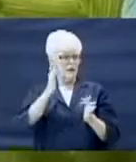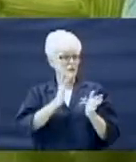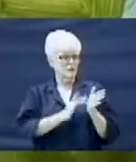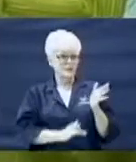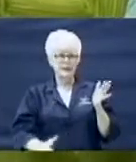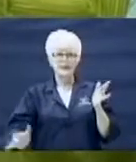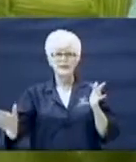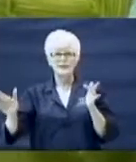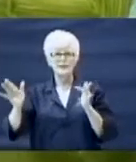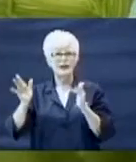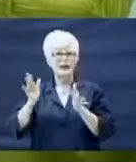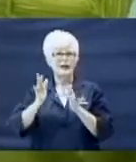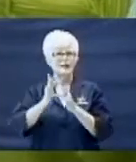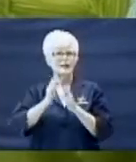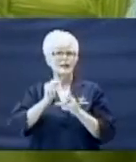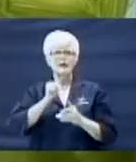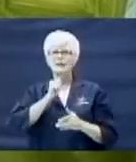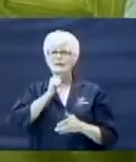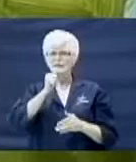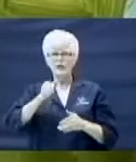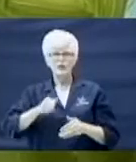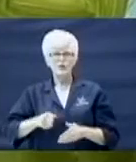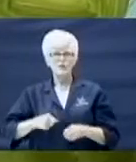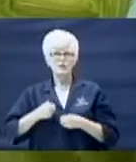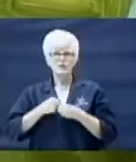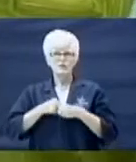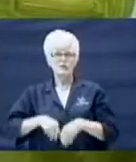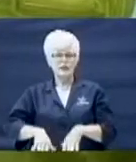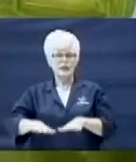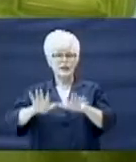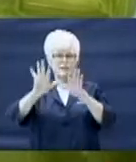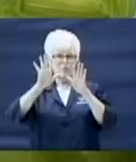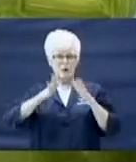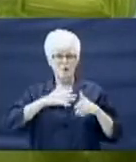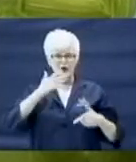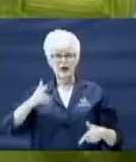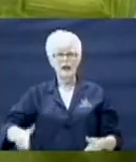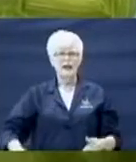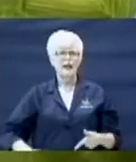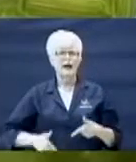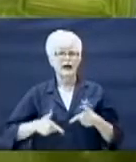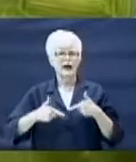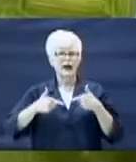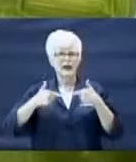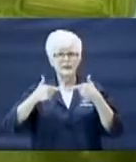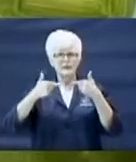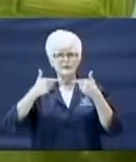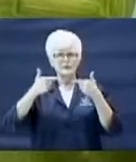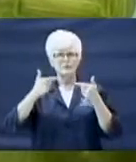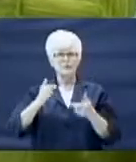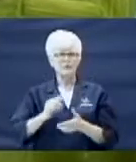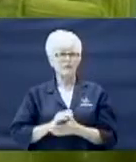Jesus didn't throw the clay away.